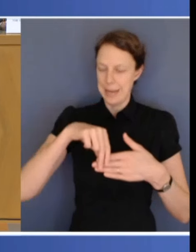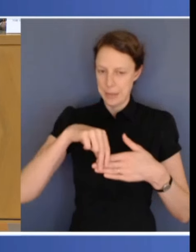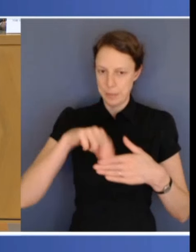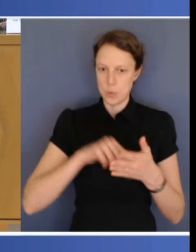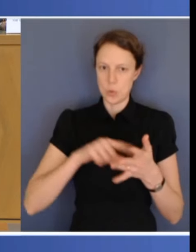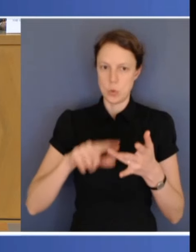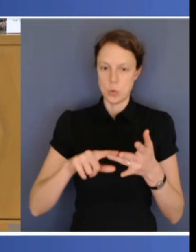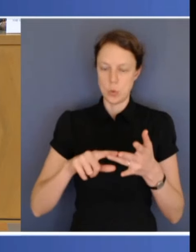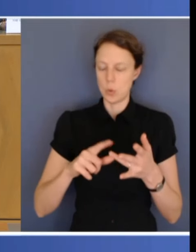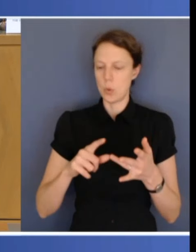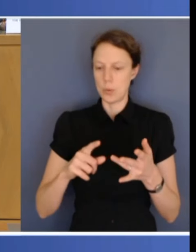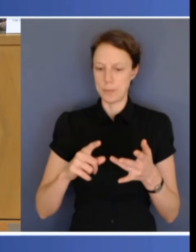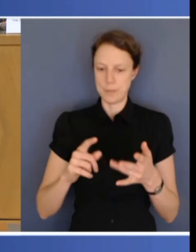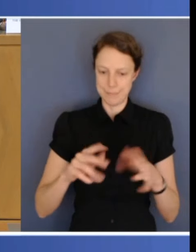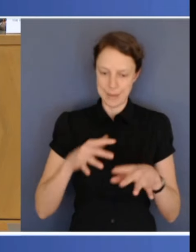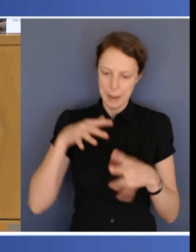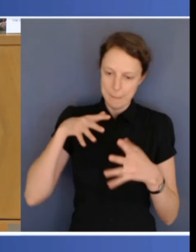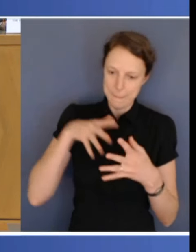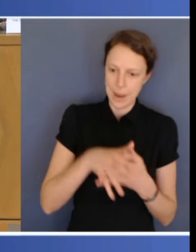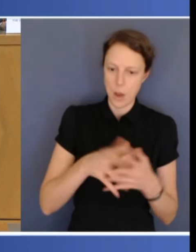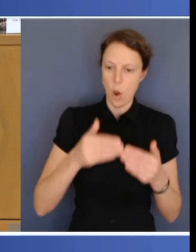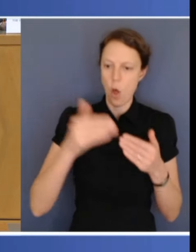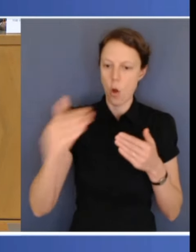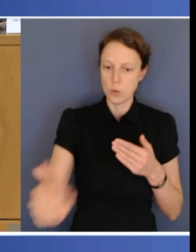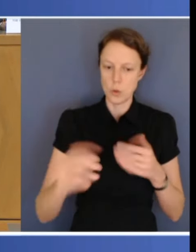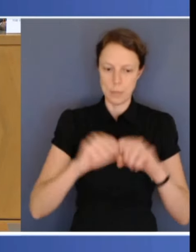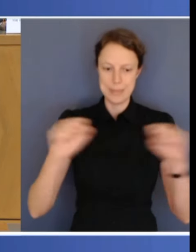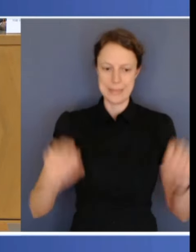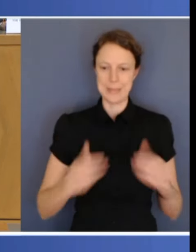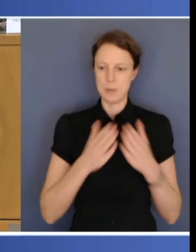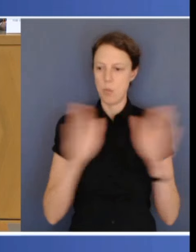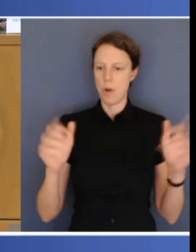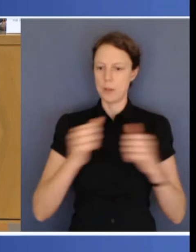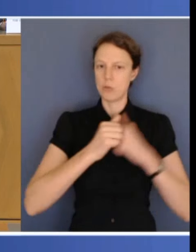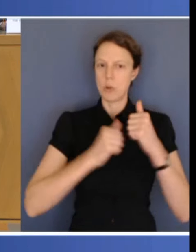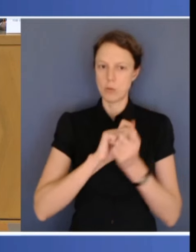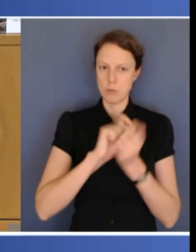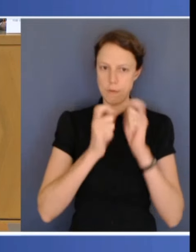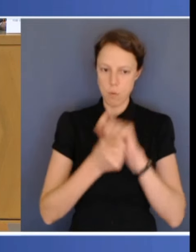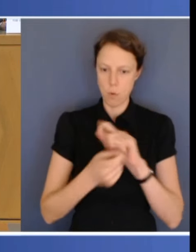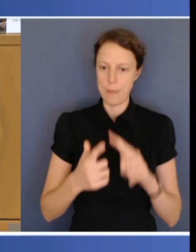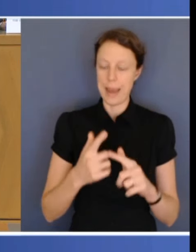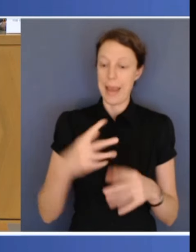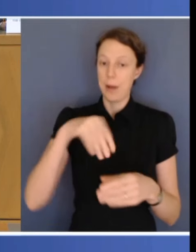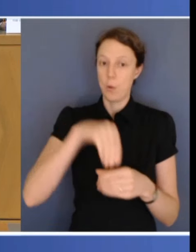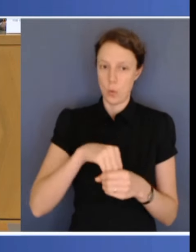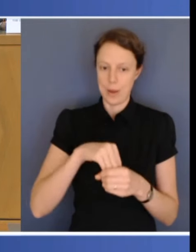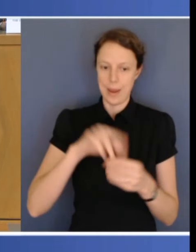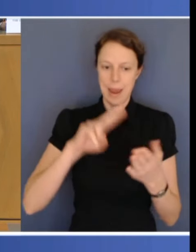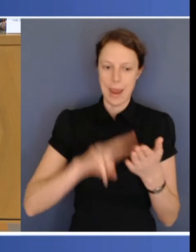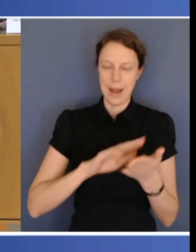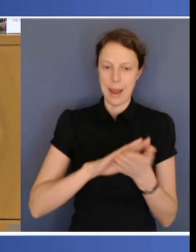structural health reforms, including that of the NHRA mid-term review findings.